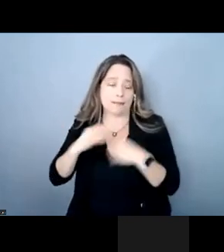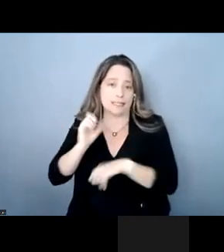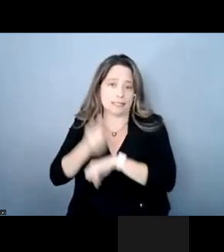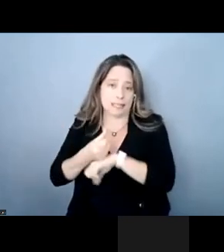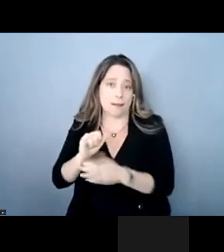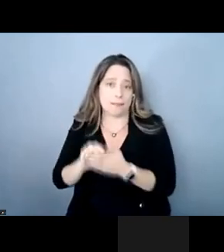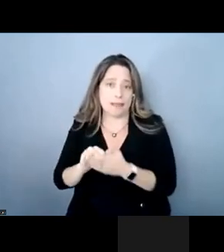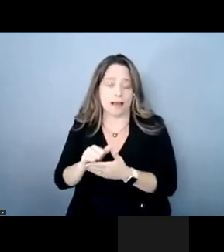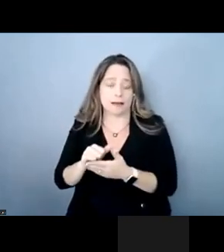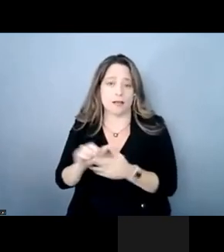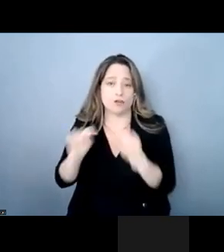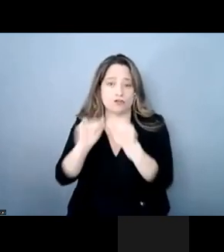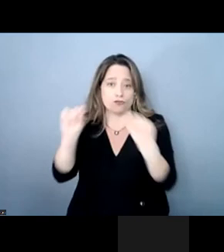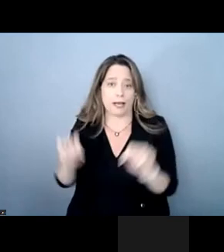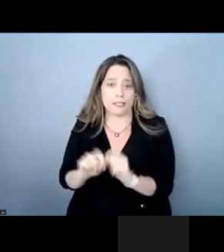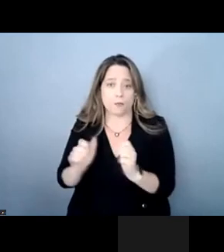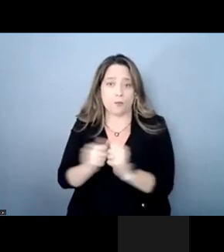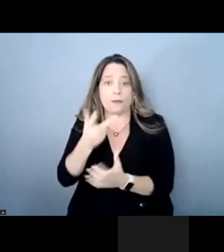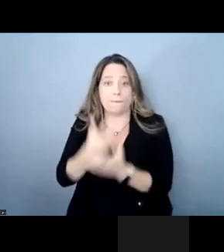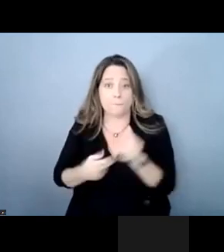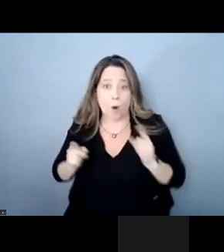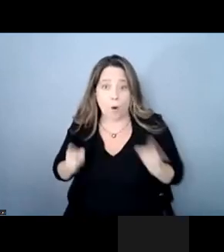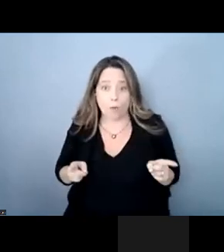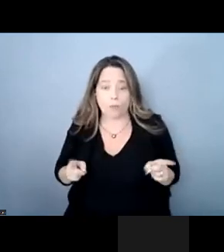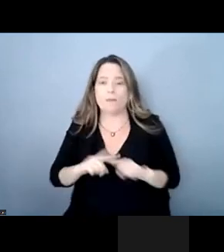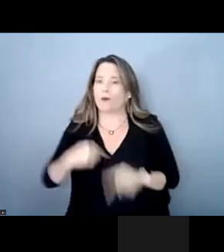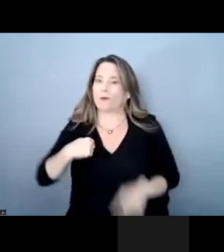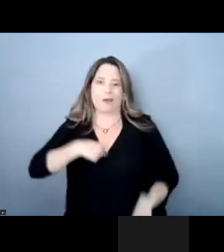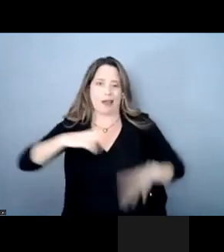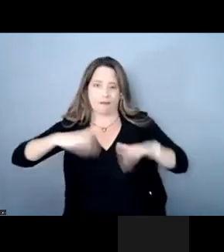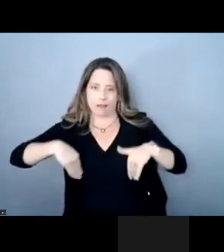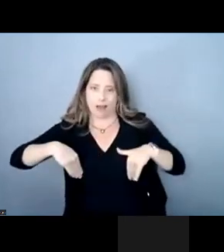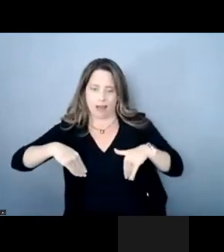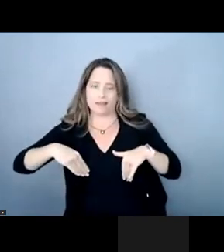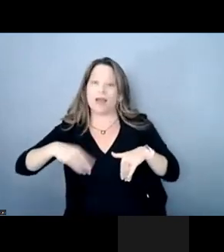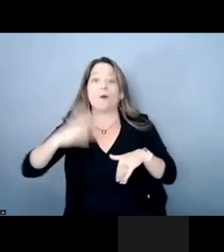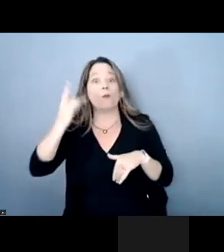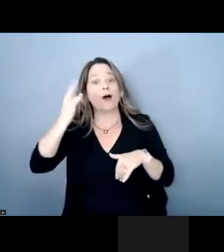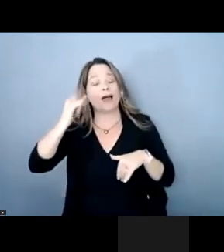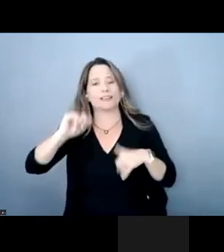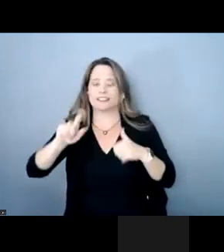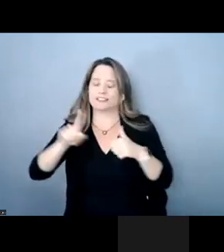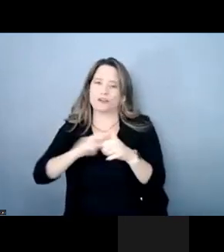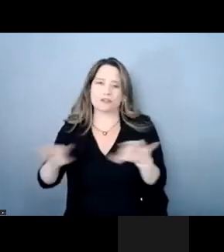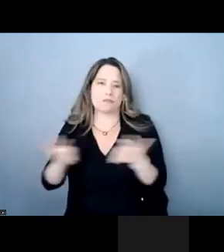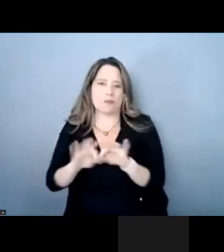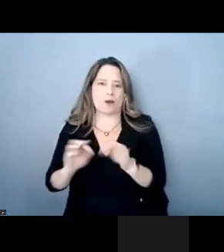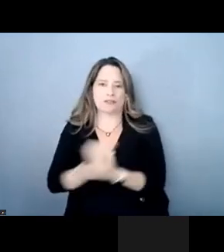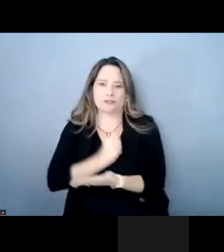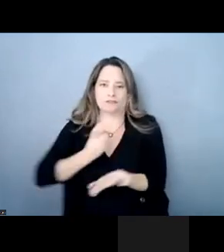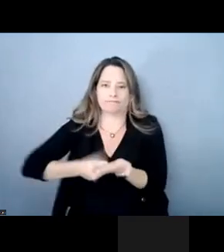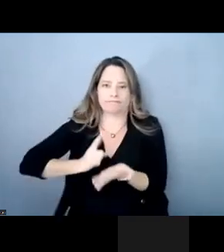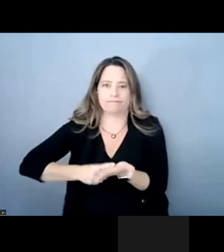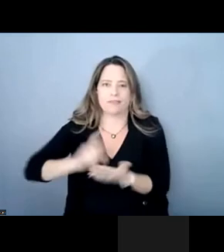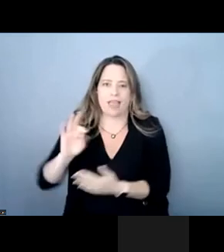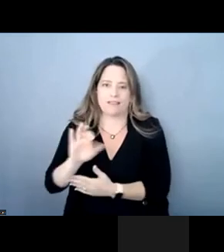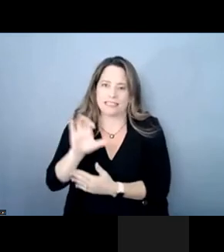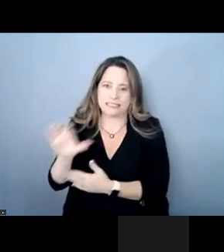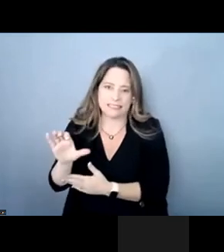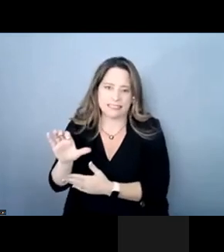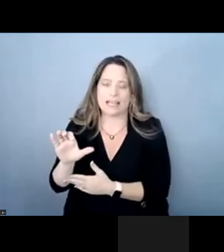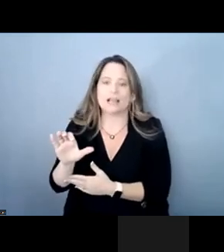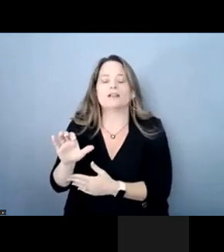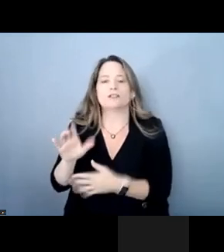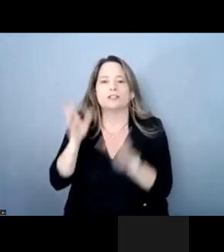for us to implement the feature we need to advocate and work with the commission to put best practices in place to ensure that